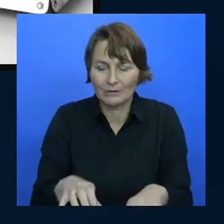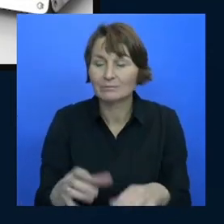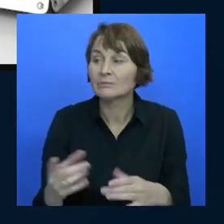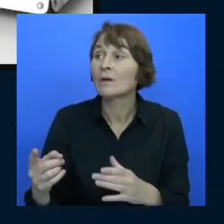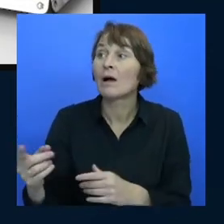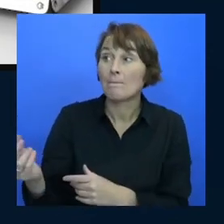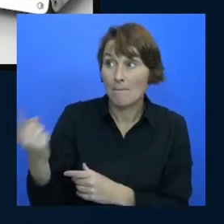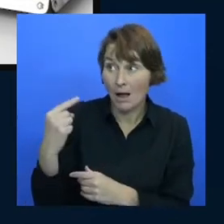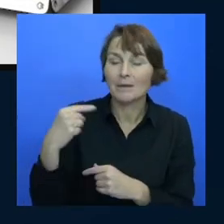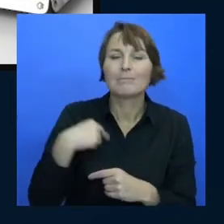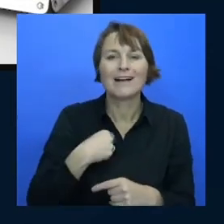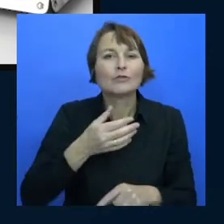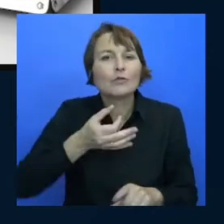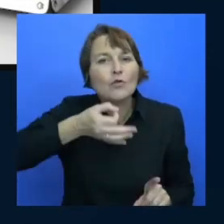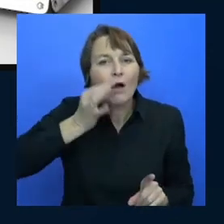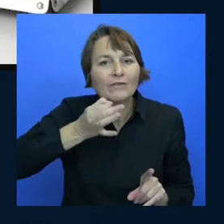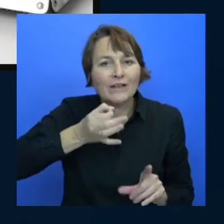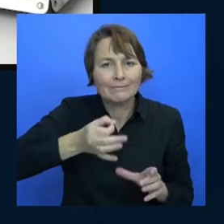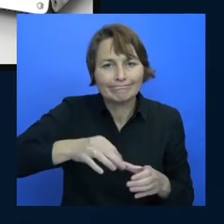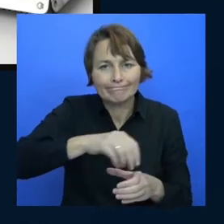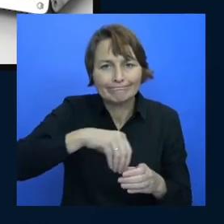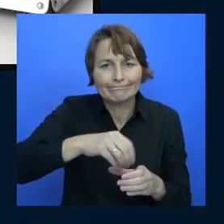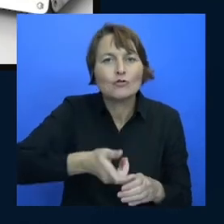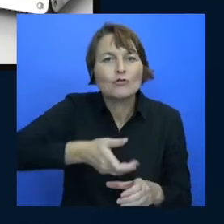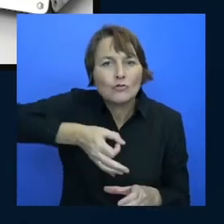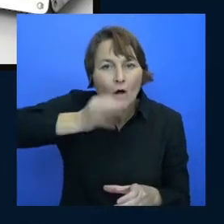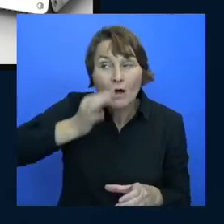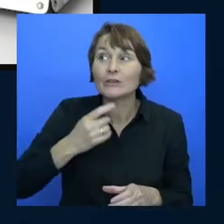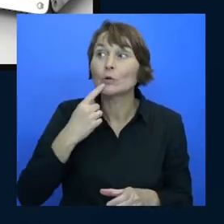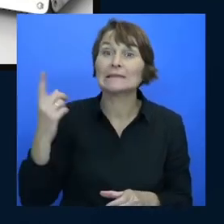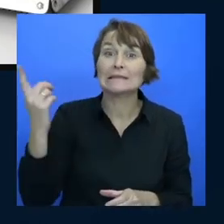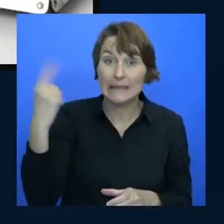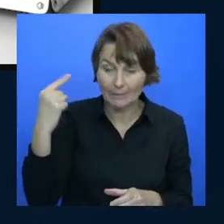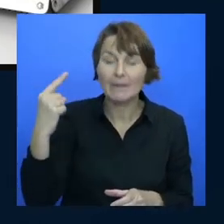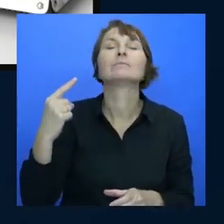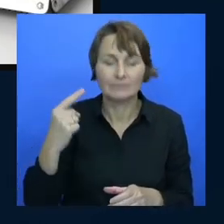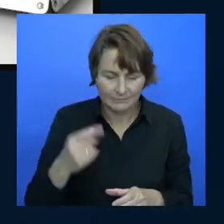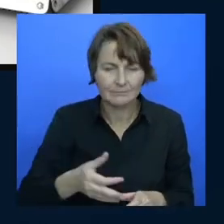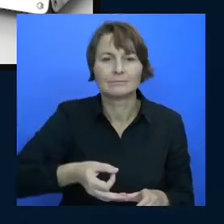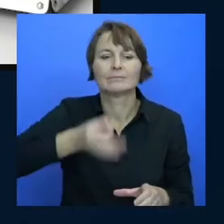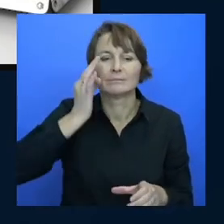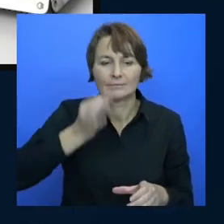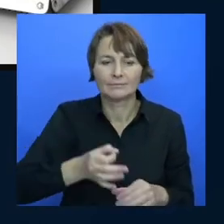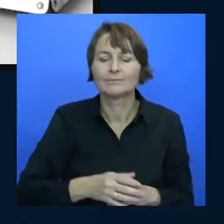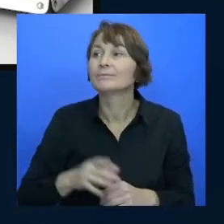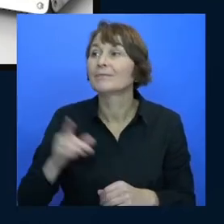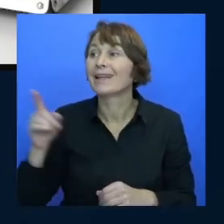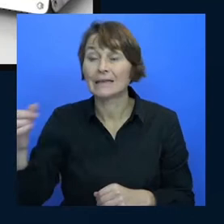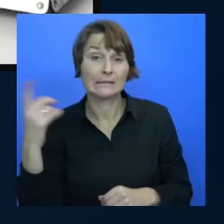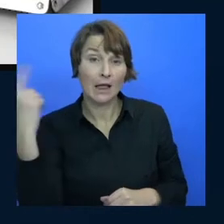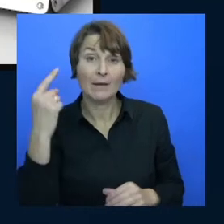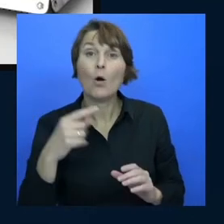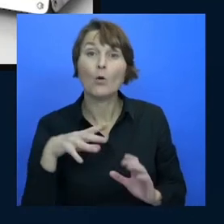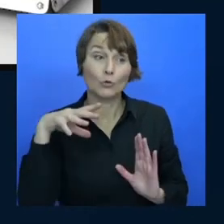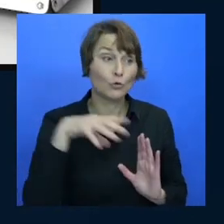give me give me the command give me a starting command and and usually even a coach will go like you grab the mug and I grab the mug like